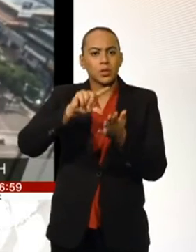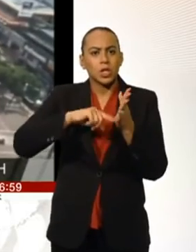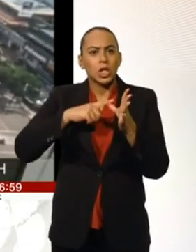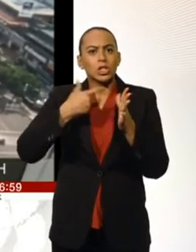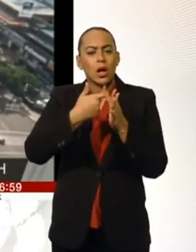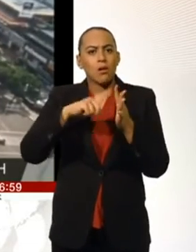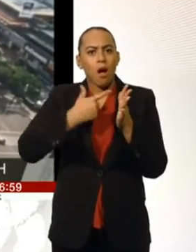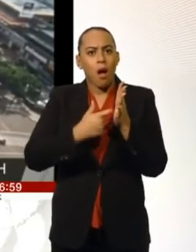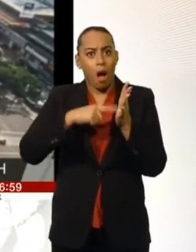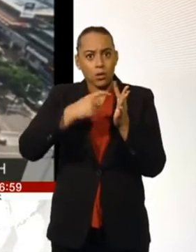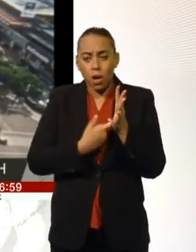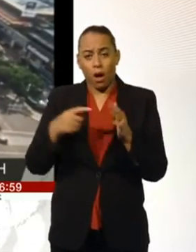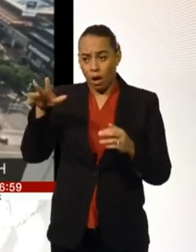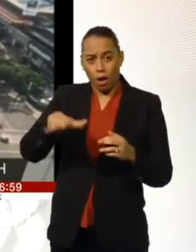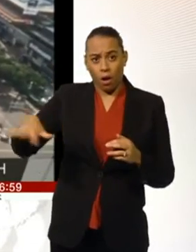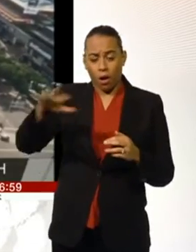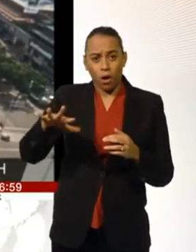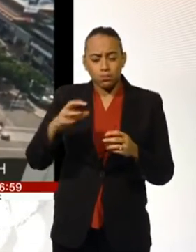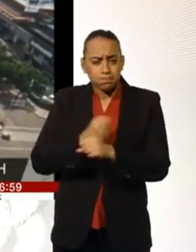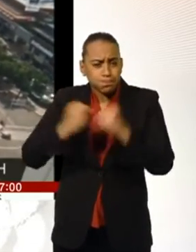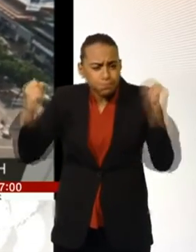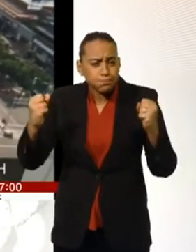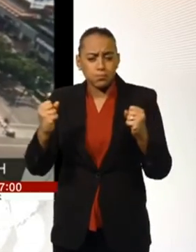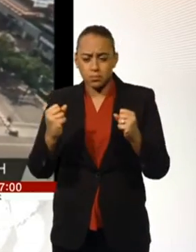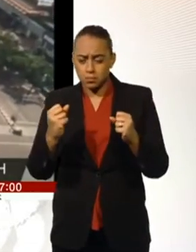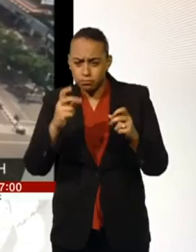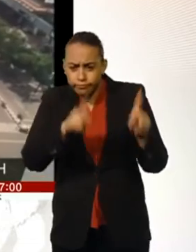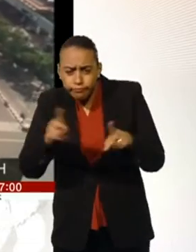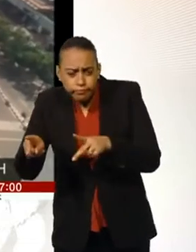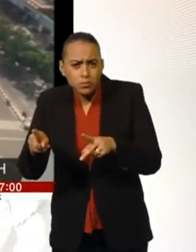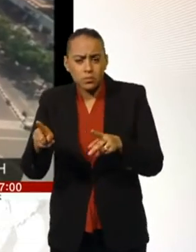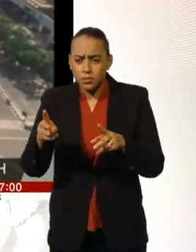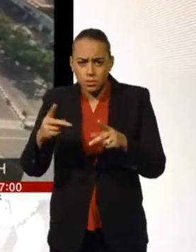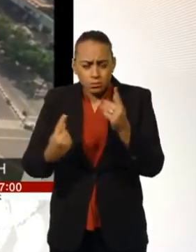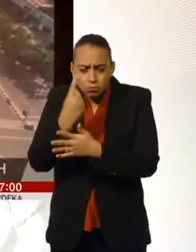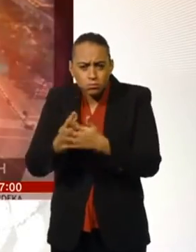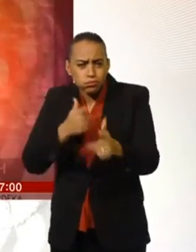people are dead, including four attackers, as the explosions target the city centre.